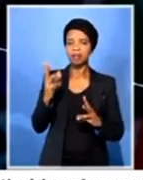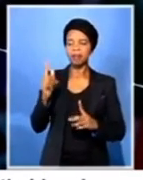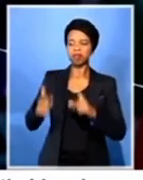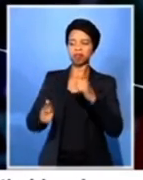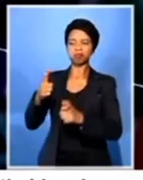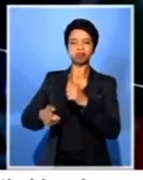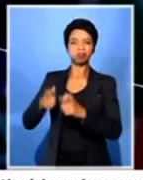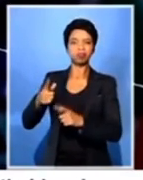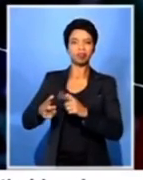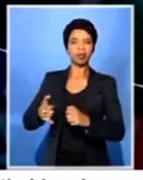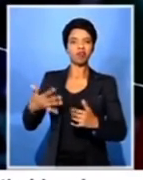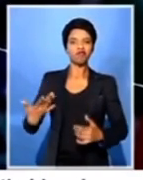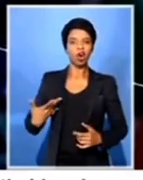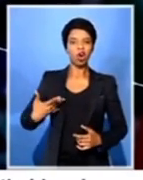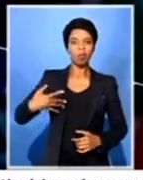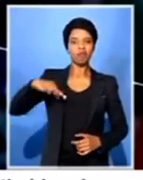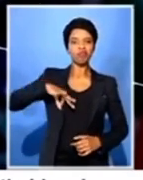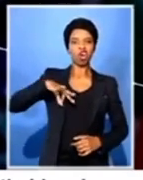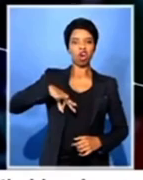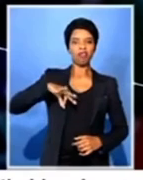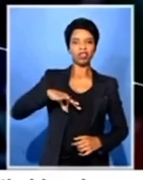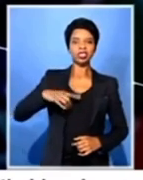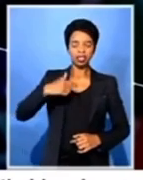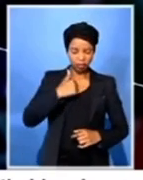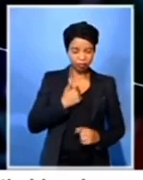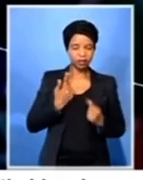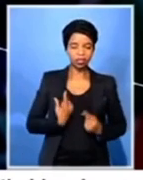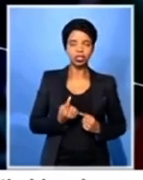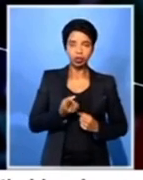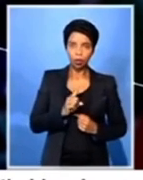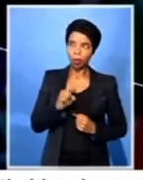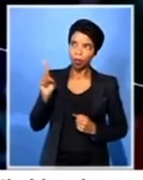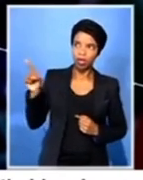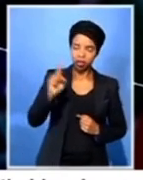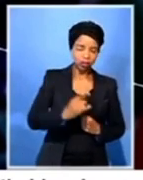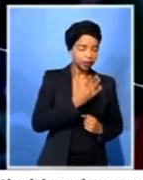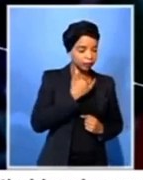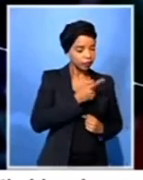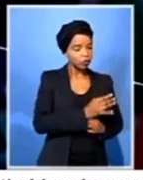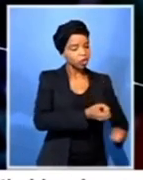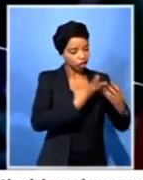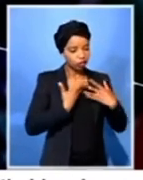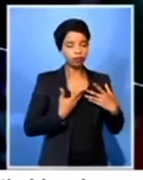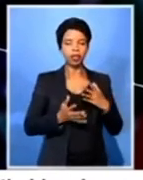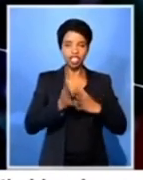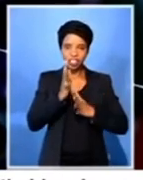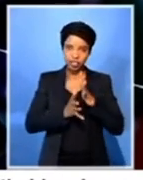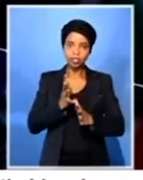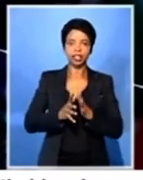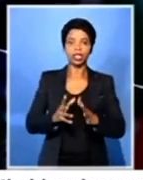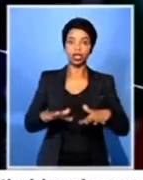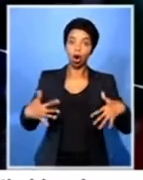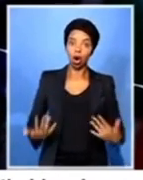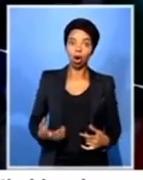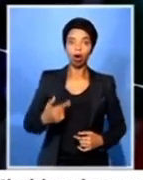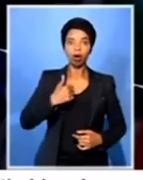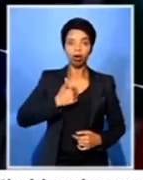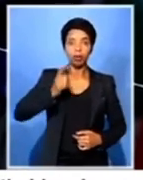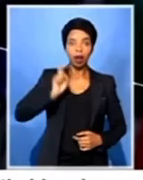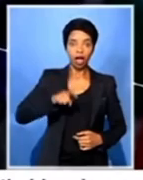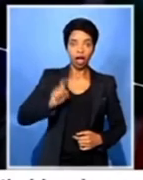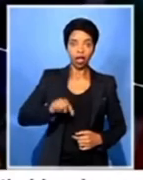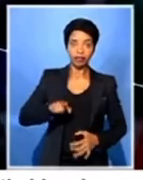profits? What do we do to them? Tell us, Give us a sign or else we will have to come back